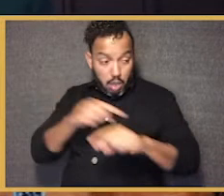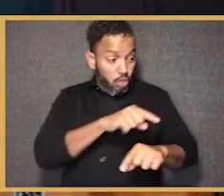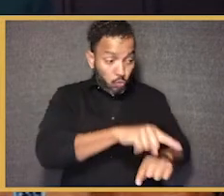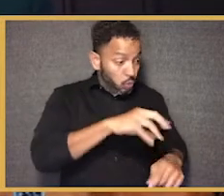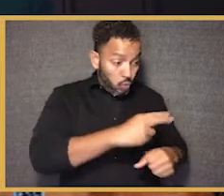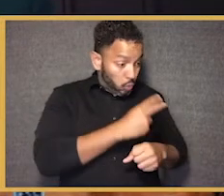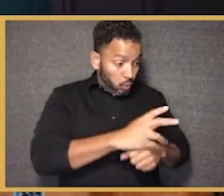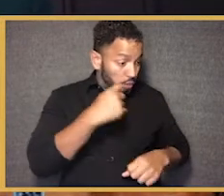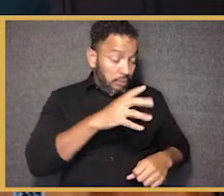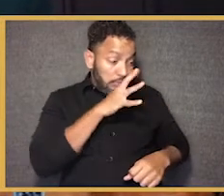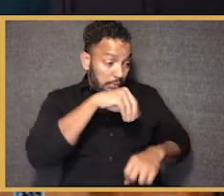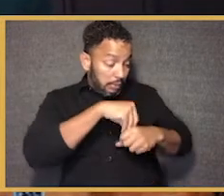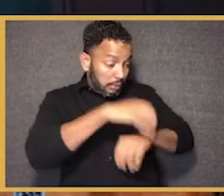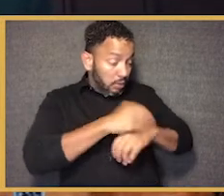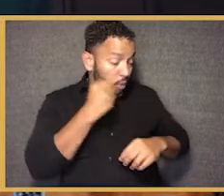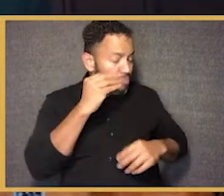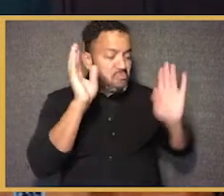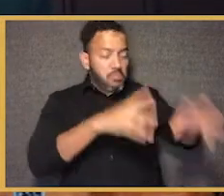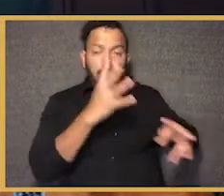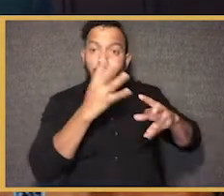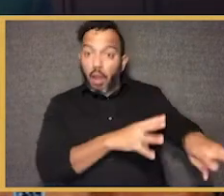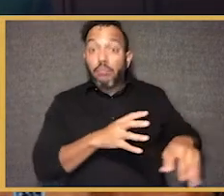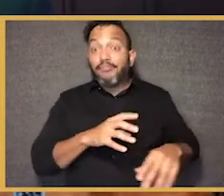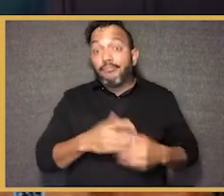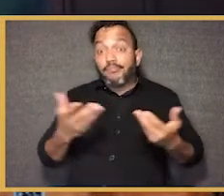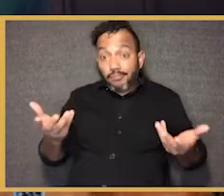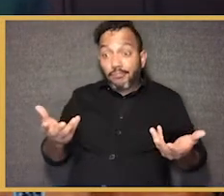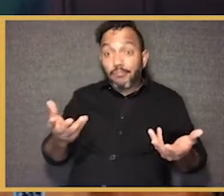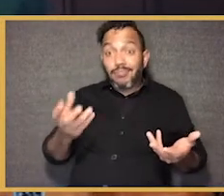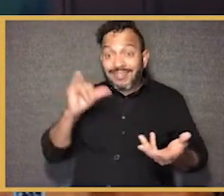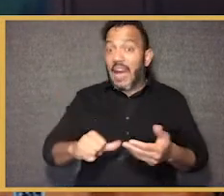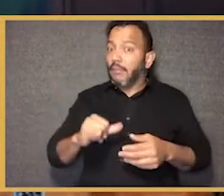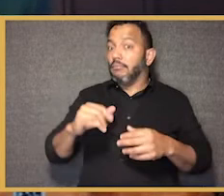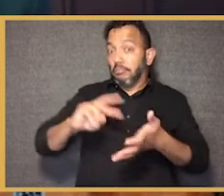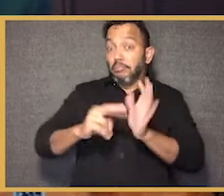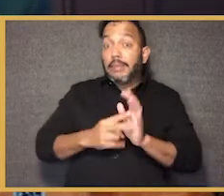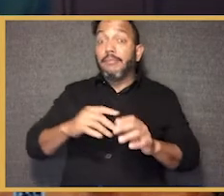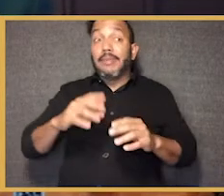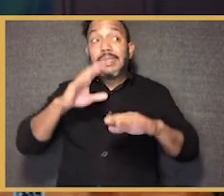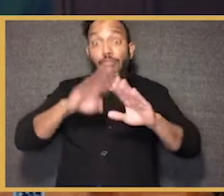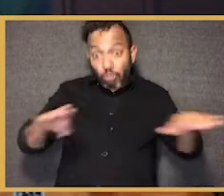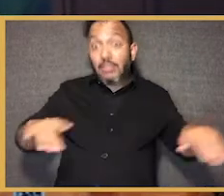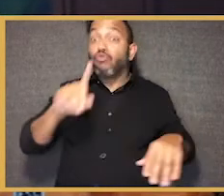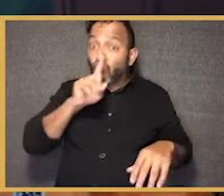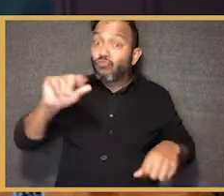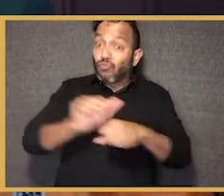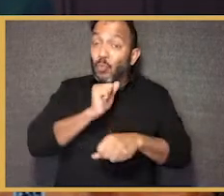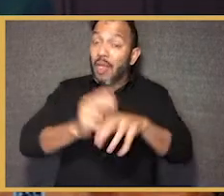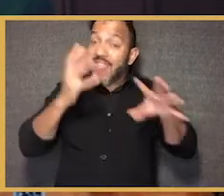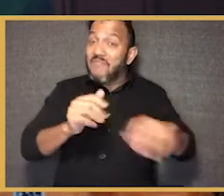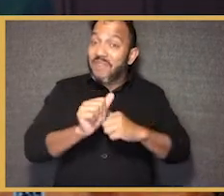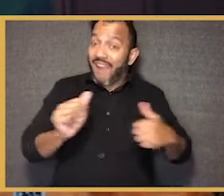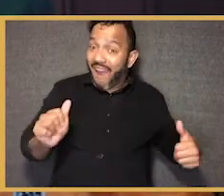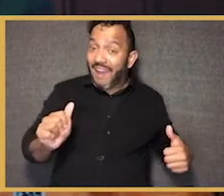No Child Left Behind and in that era to say, we actually have to look at the performance of all groups of students. That we need to ask,